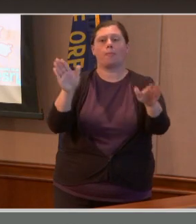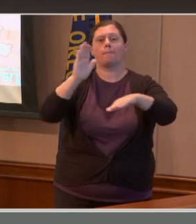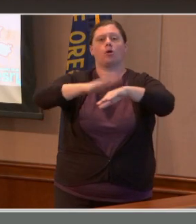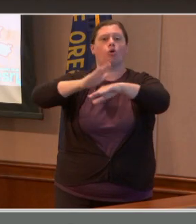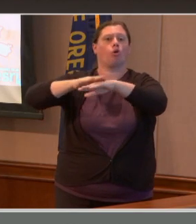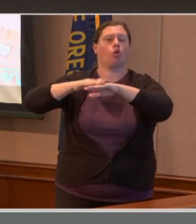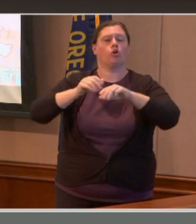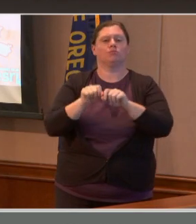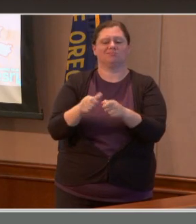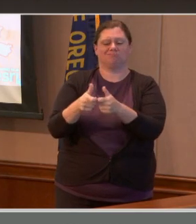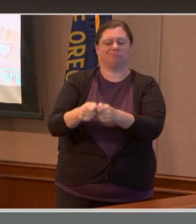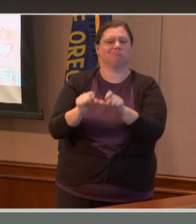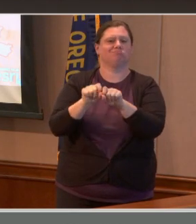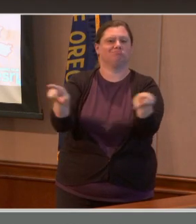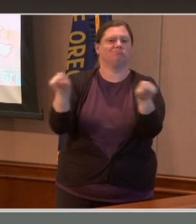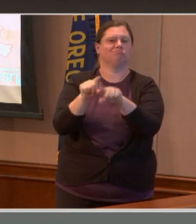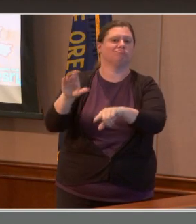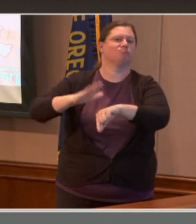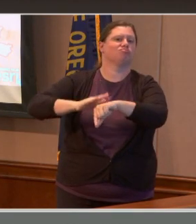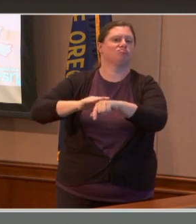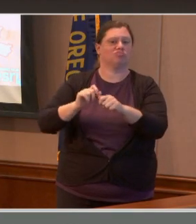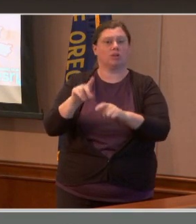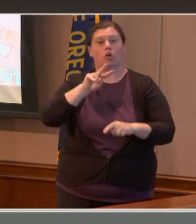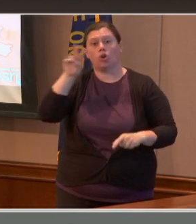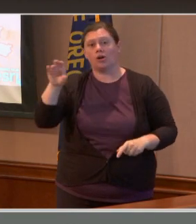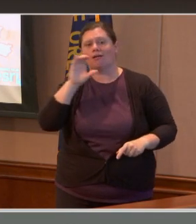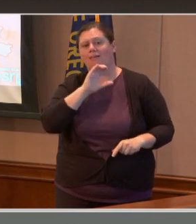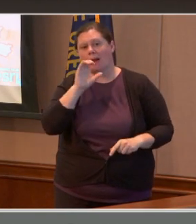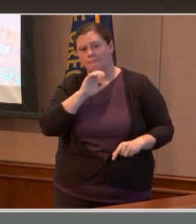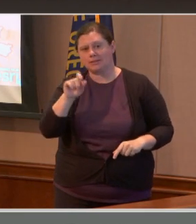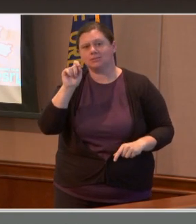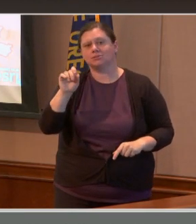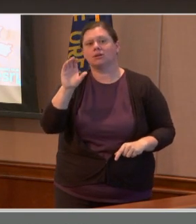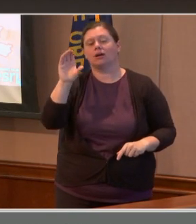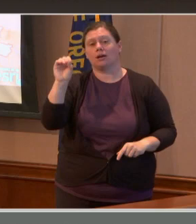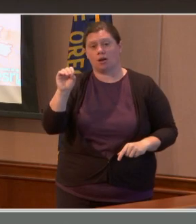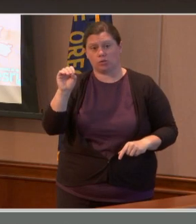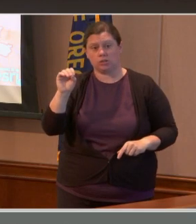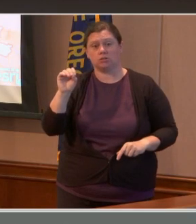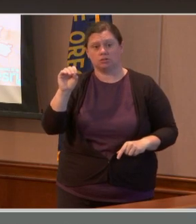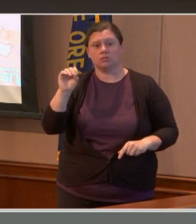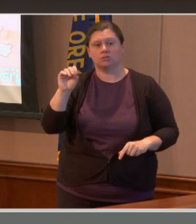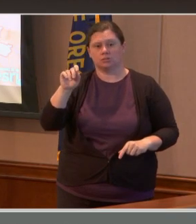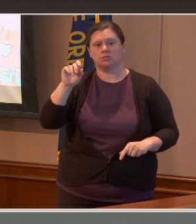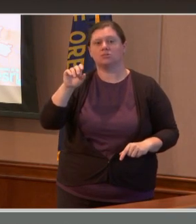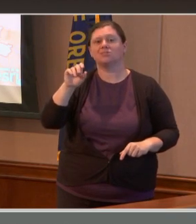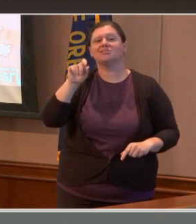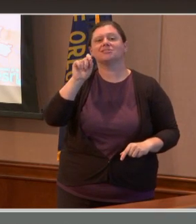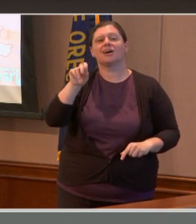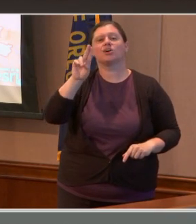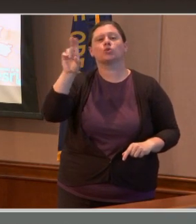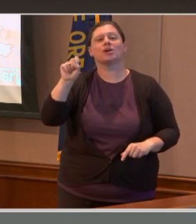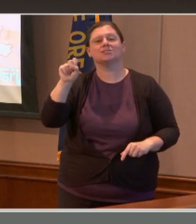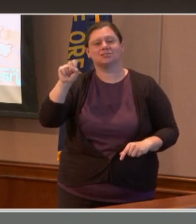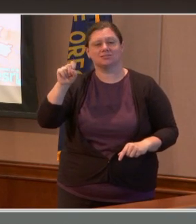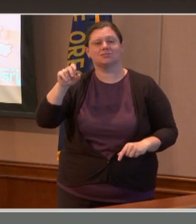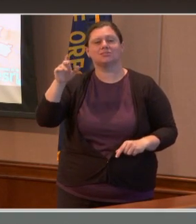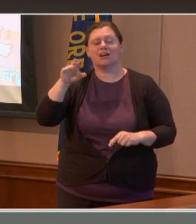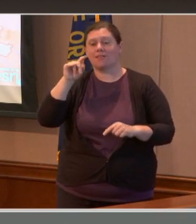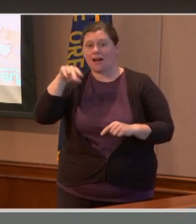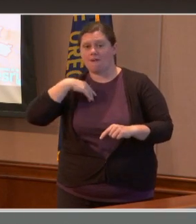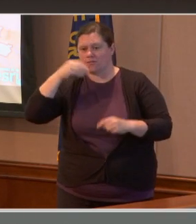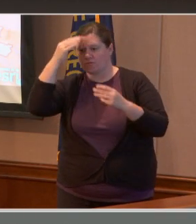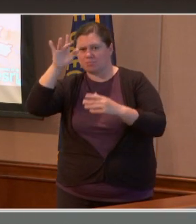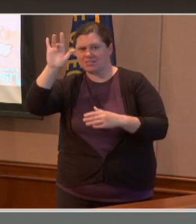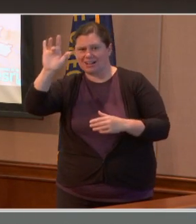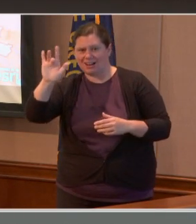Go to our Clackamas County webpage at clackamas.us and follow the prompts there. This will not only assist you in this